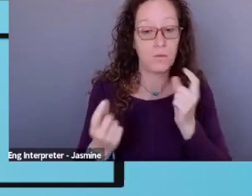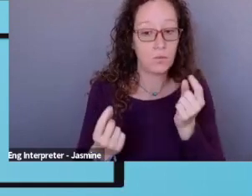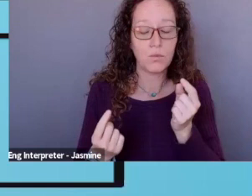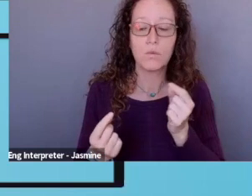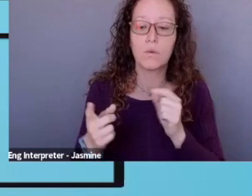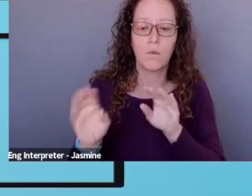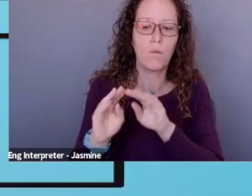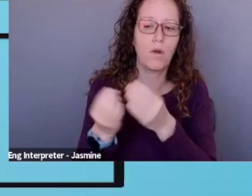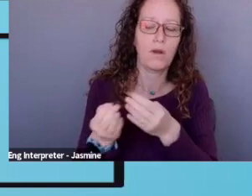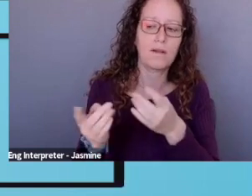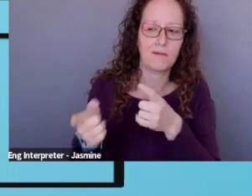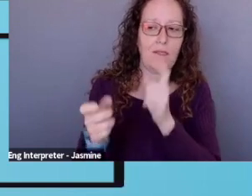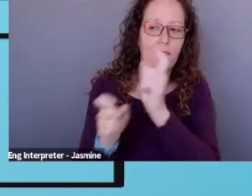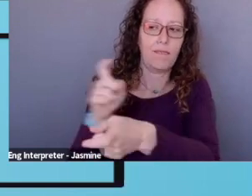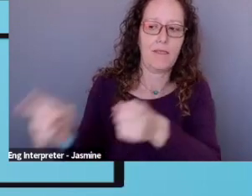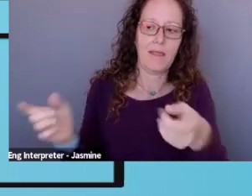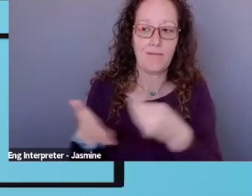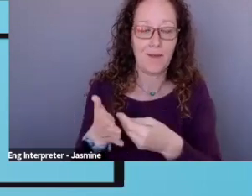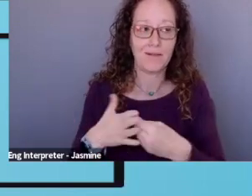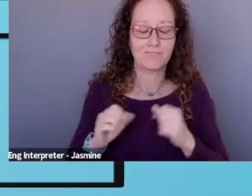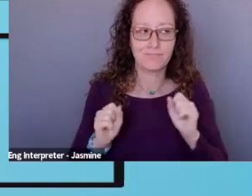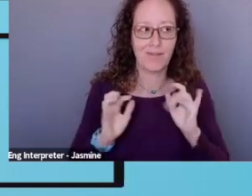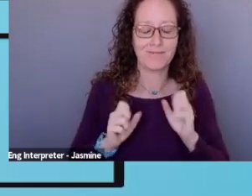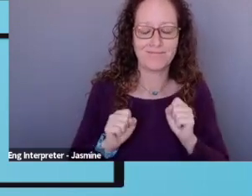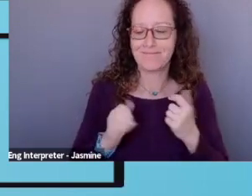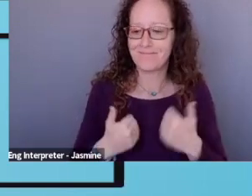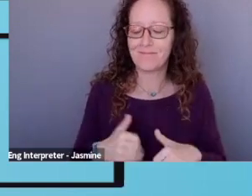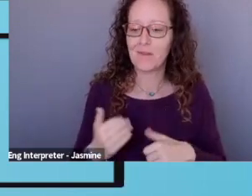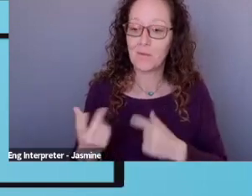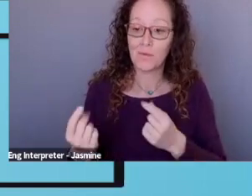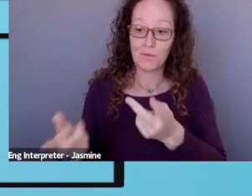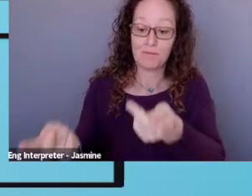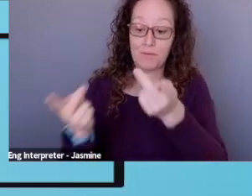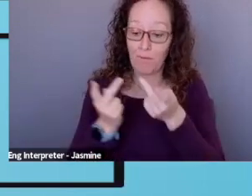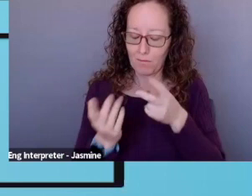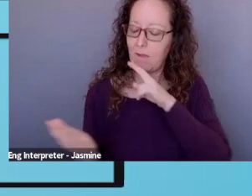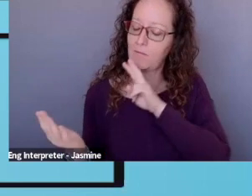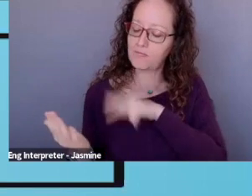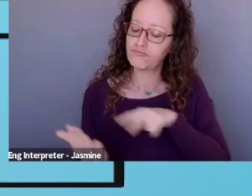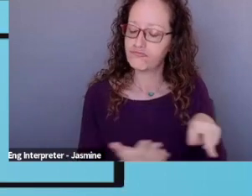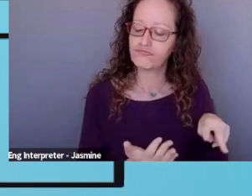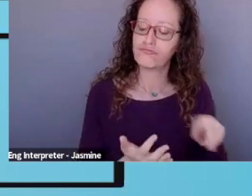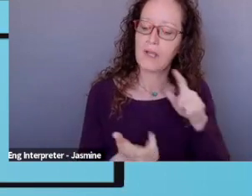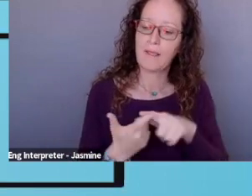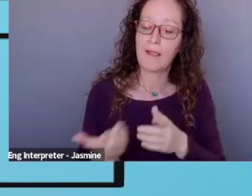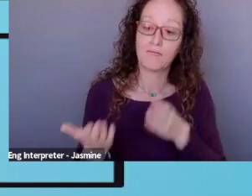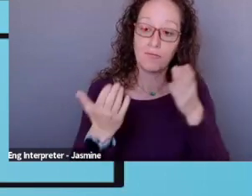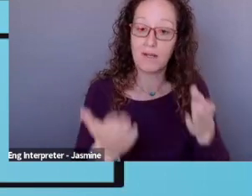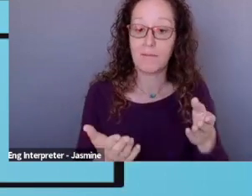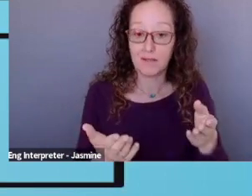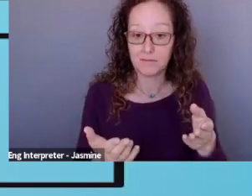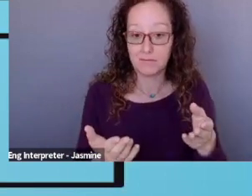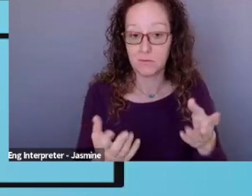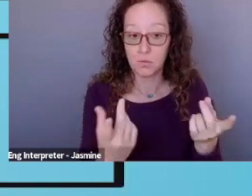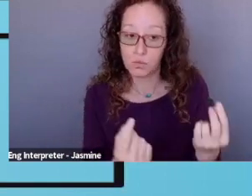my job was to read proposals and then recommend or, uh, recommend action or inaction, I